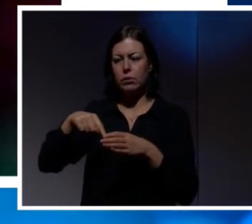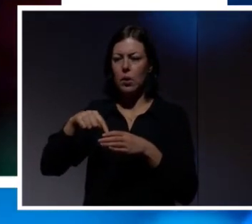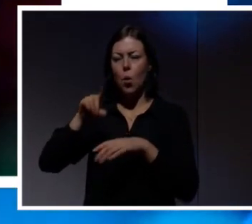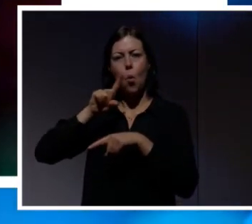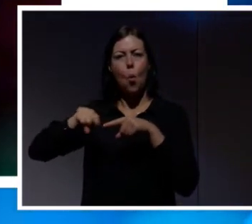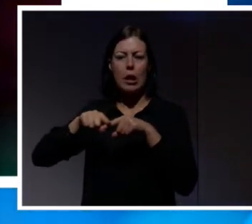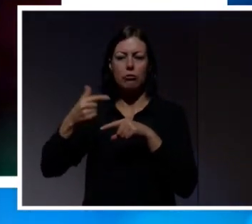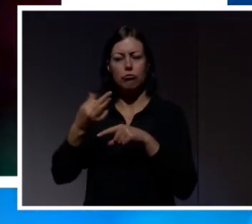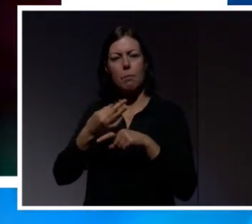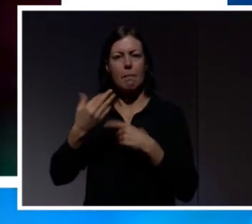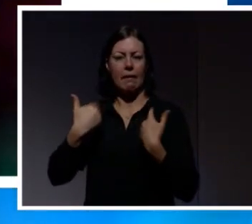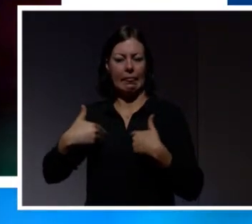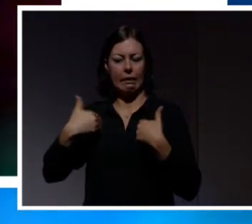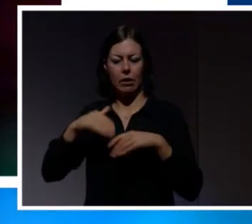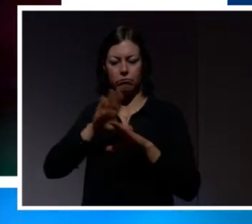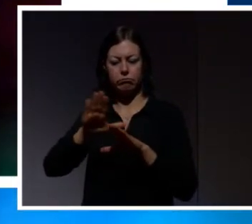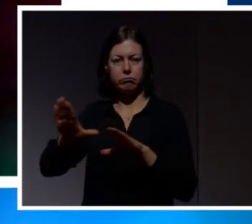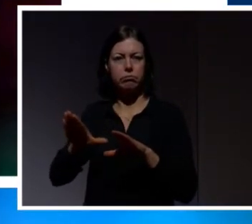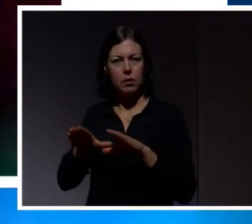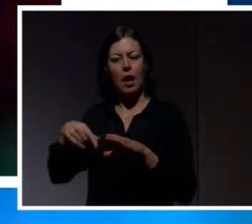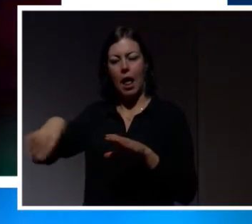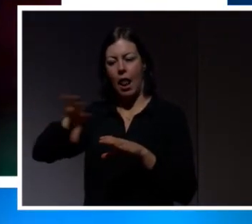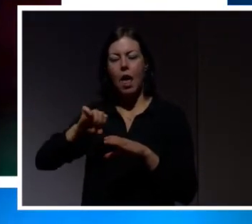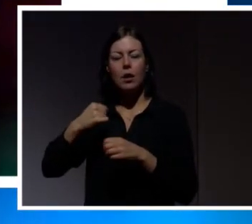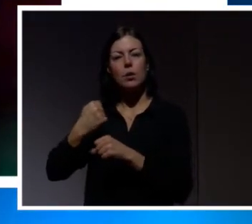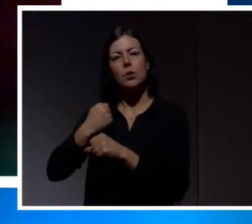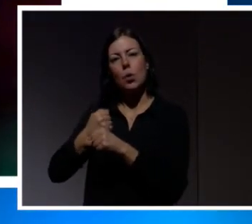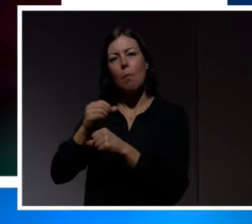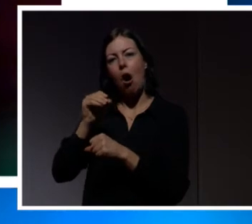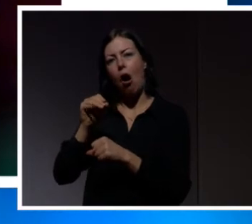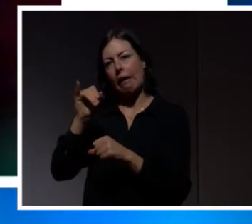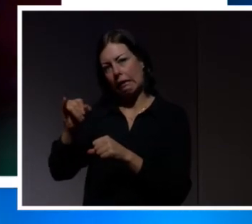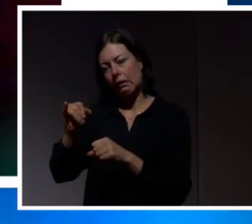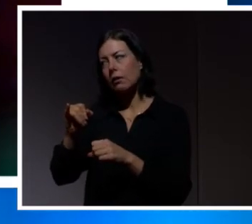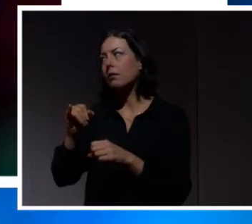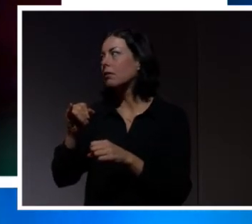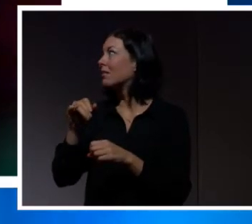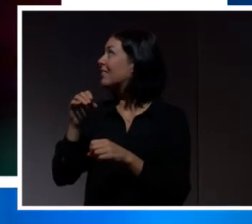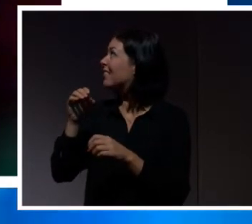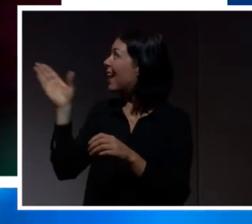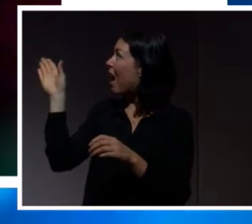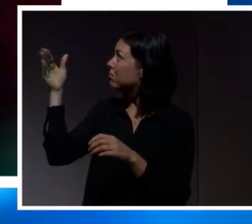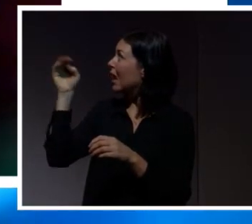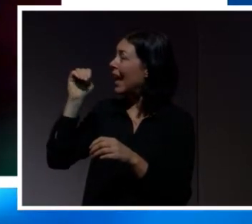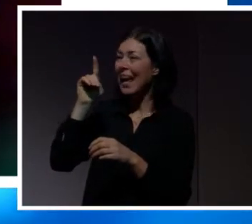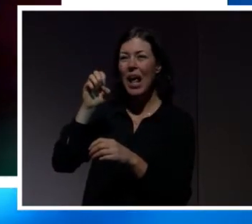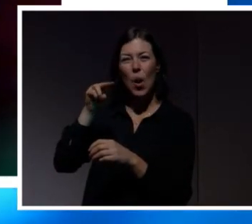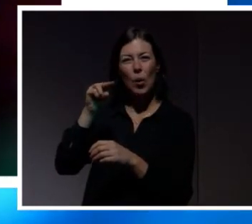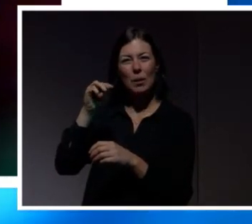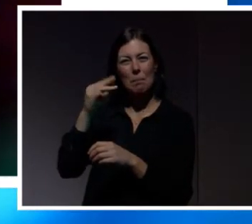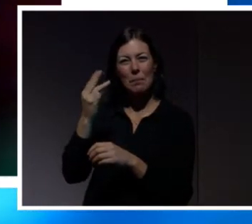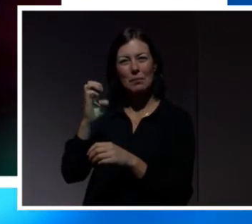number of individuals here, all of who are working in the artificial intelligence, that's Elon Musk at the end there, the head of